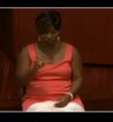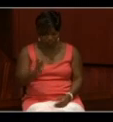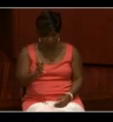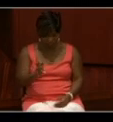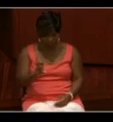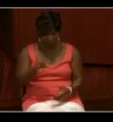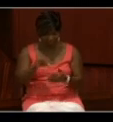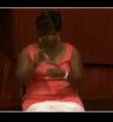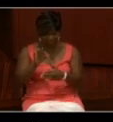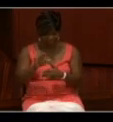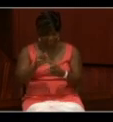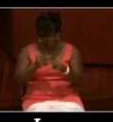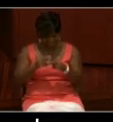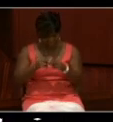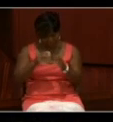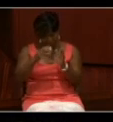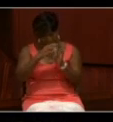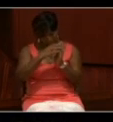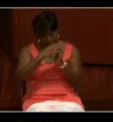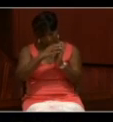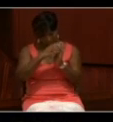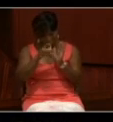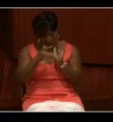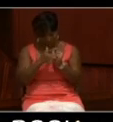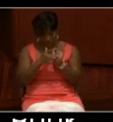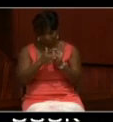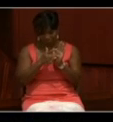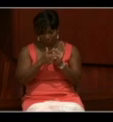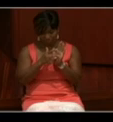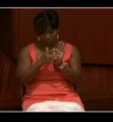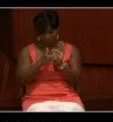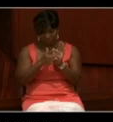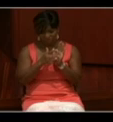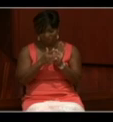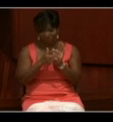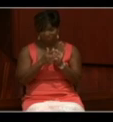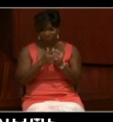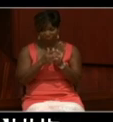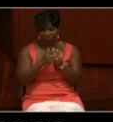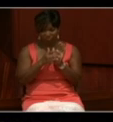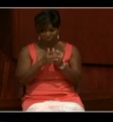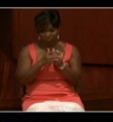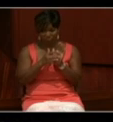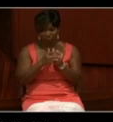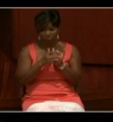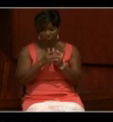name in this paragraph, rather large paragraph in the middle. And I wanted to take a moment to